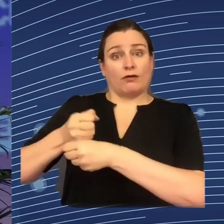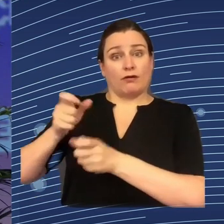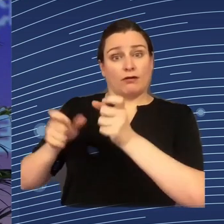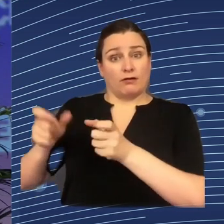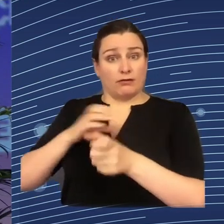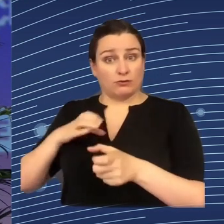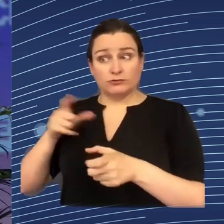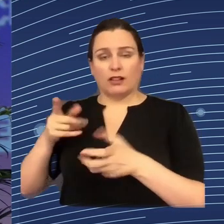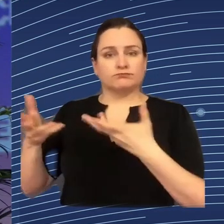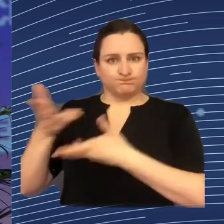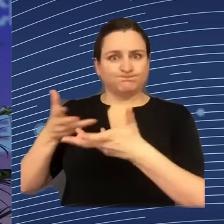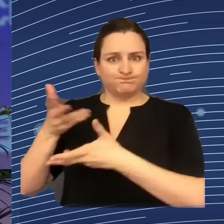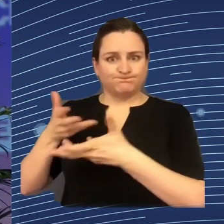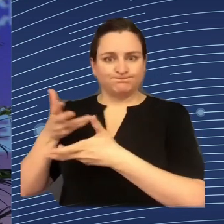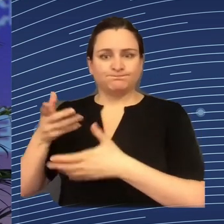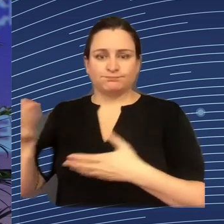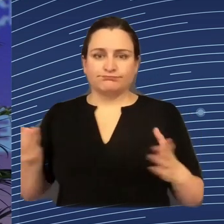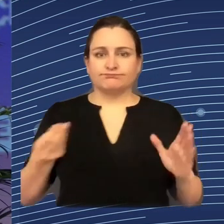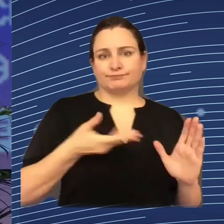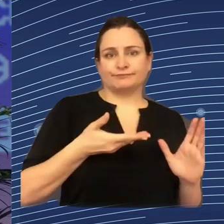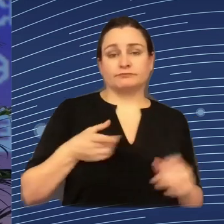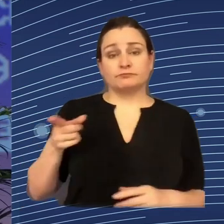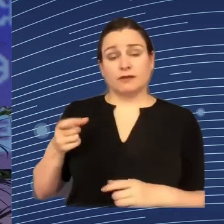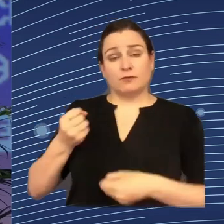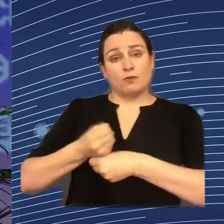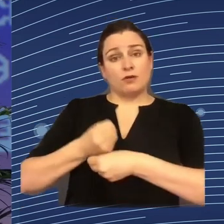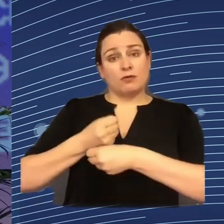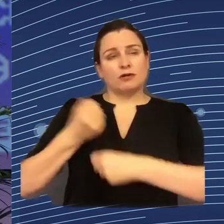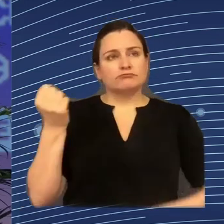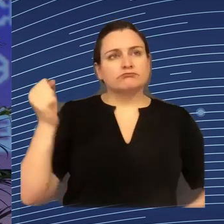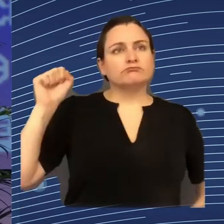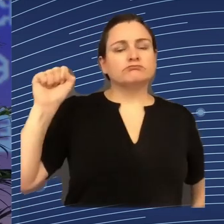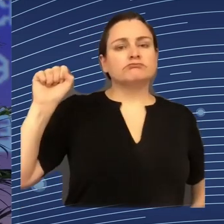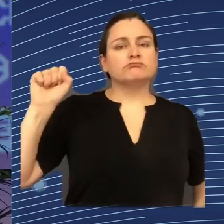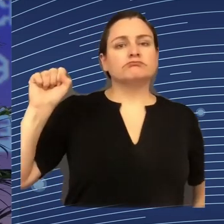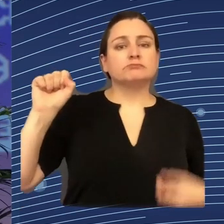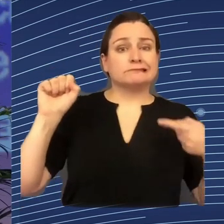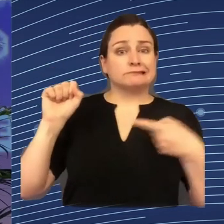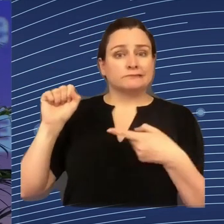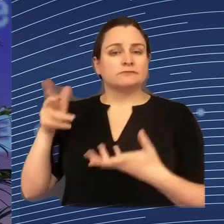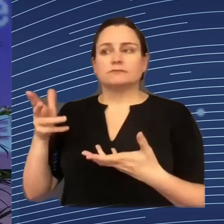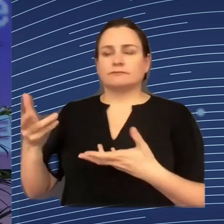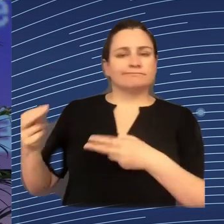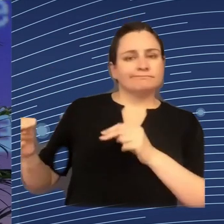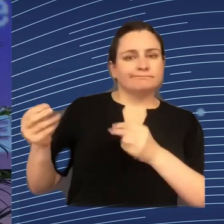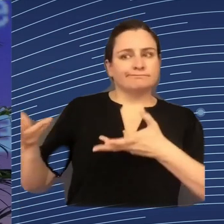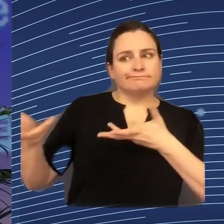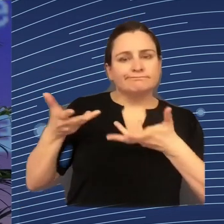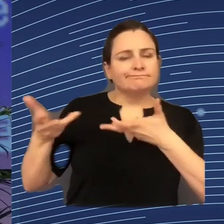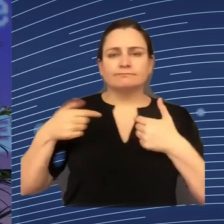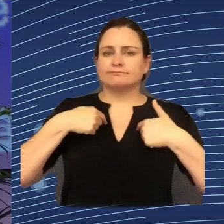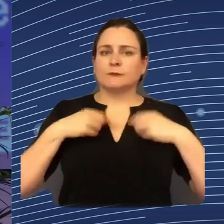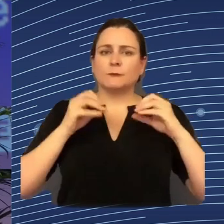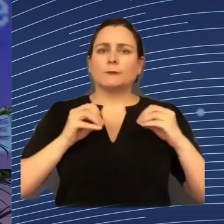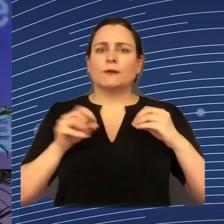we regret but respect the fact that they have decided not to negotiate it with us. On the other hand, of course, we also know